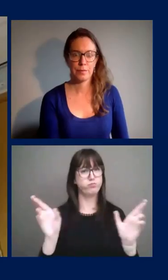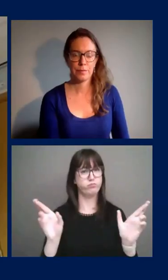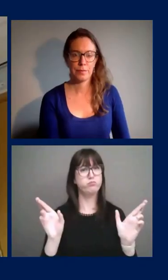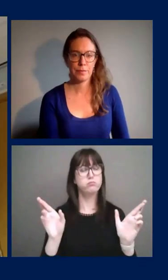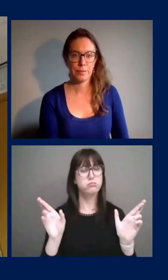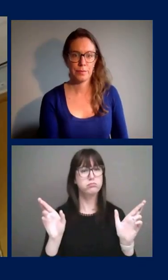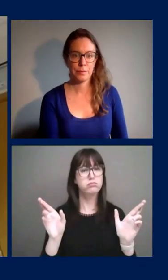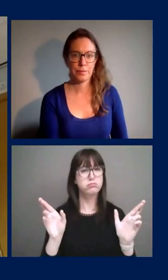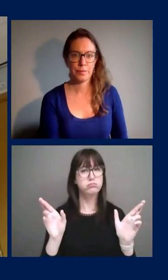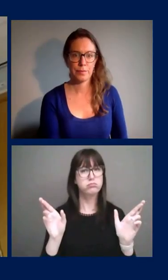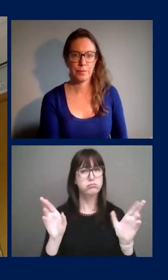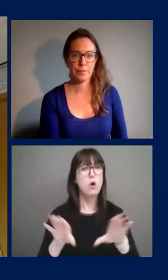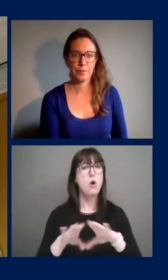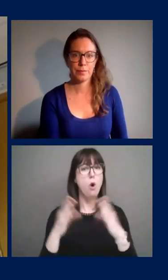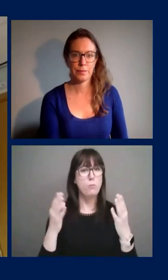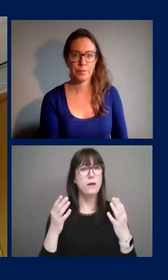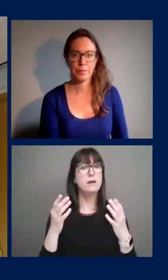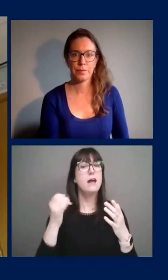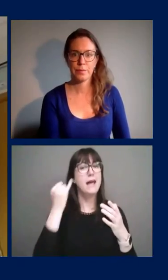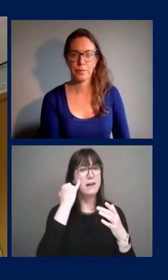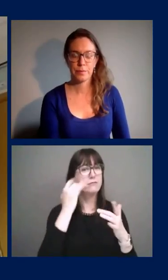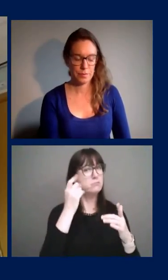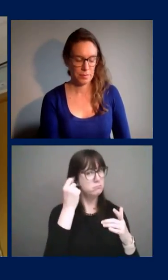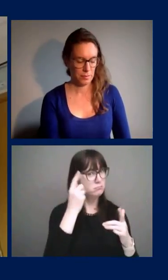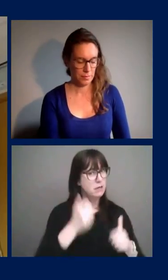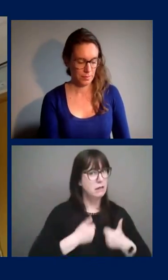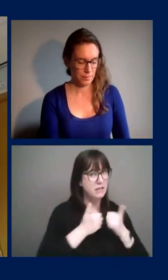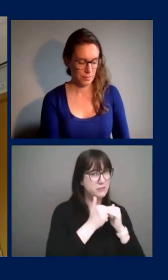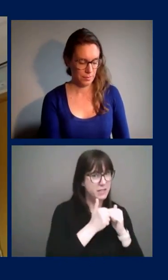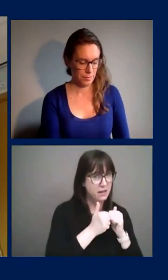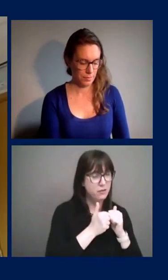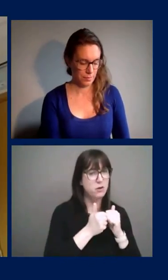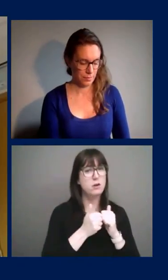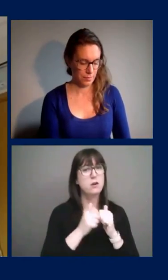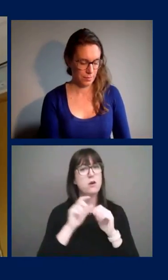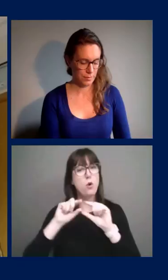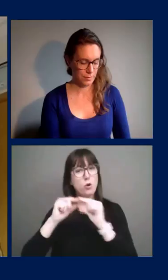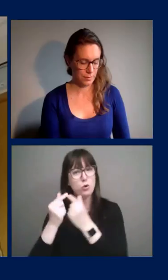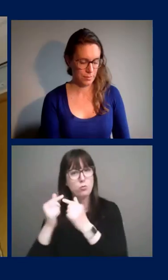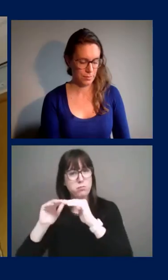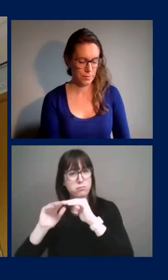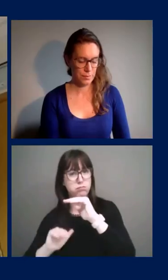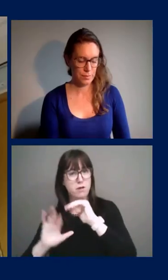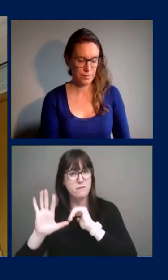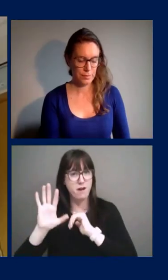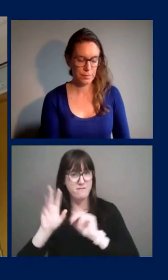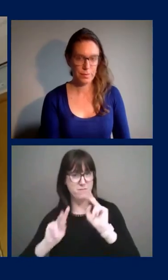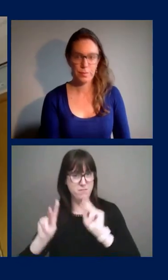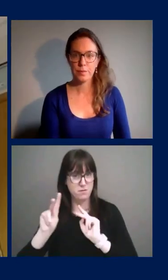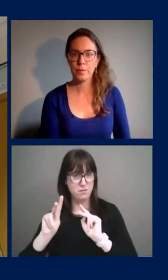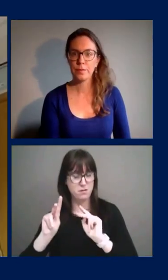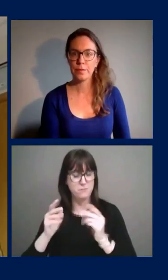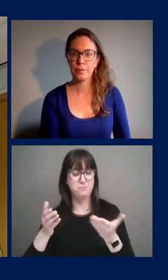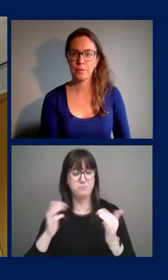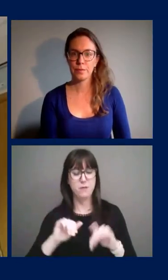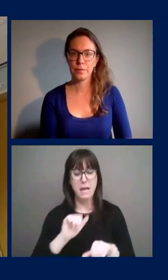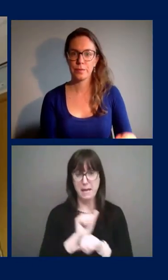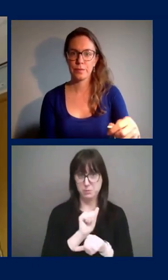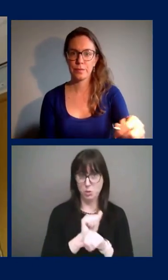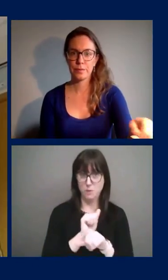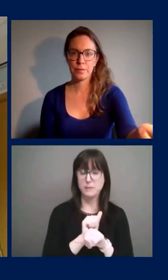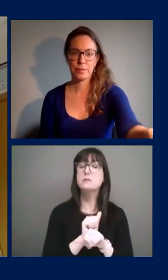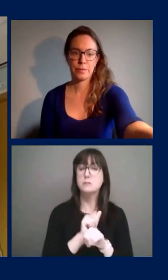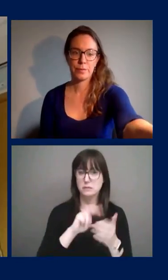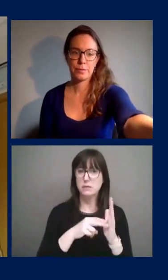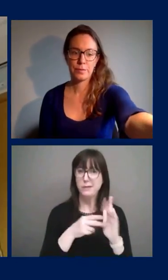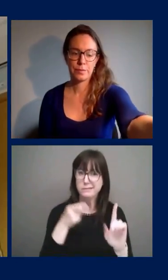by, by household members and, and, and, small groups. The, um, the employment, uh, is, is what's behind opening up